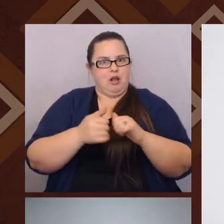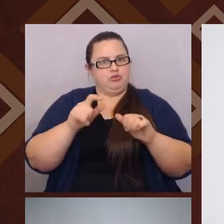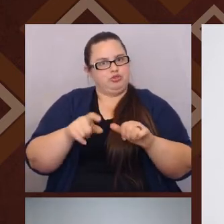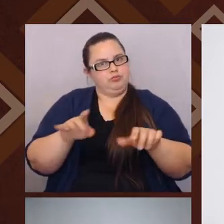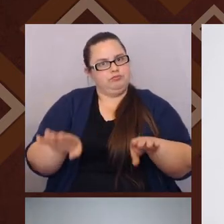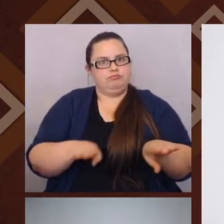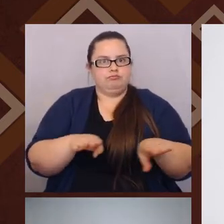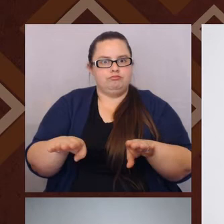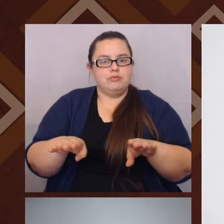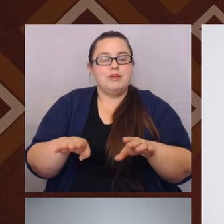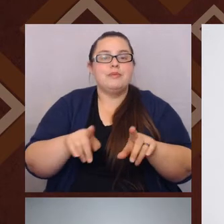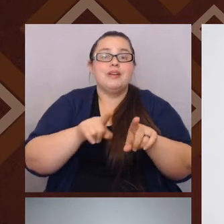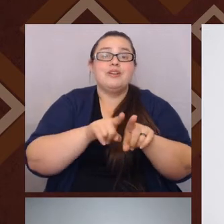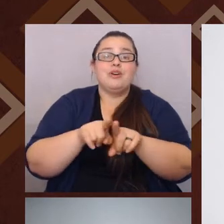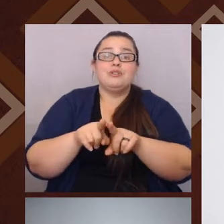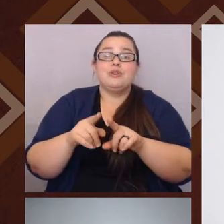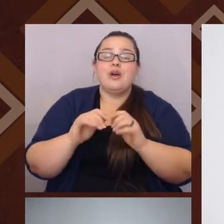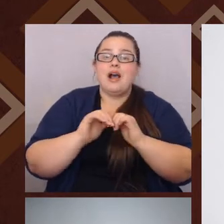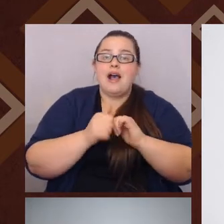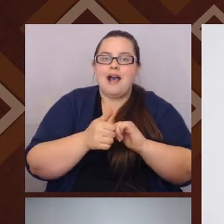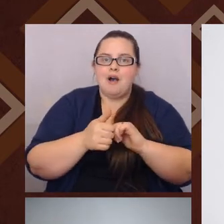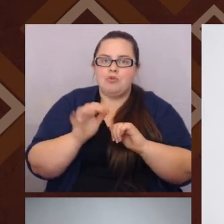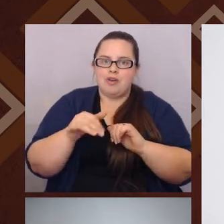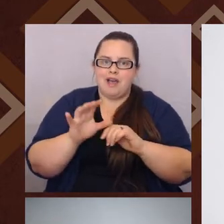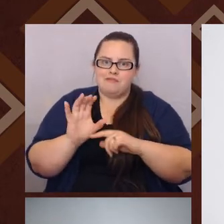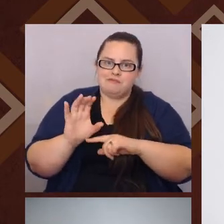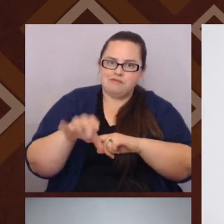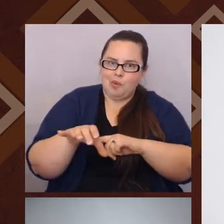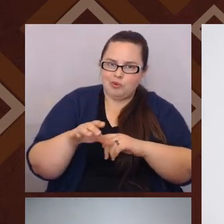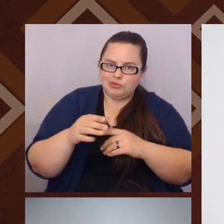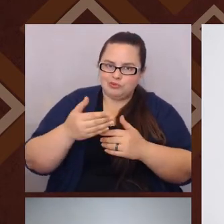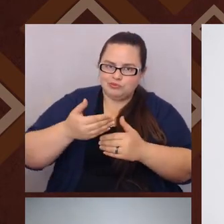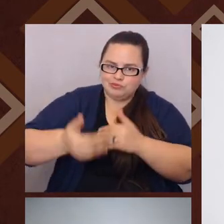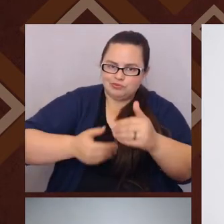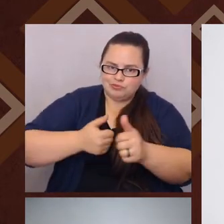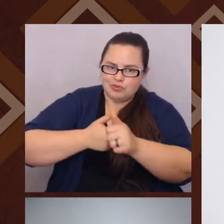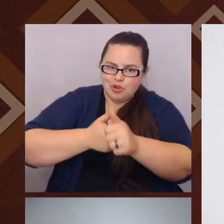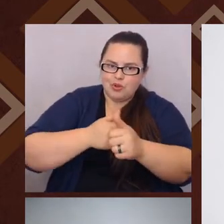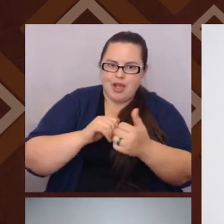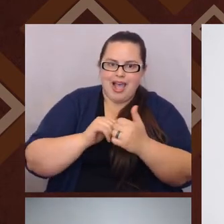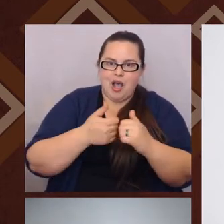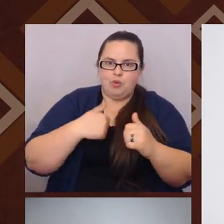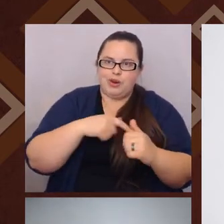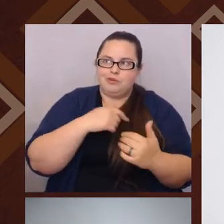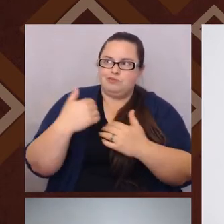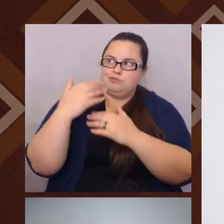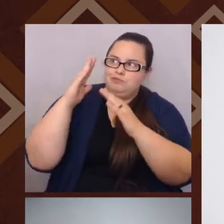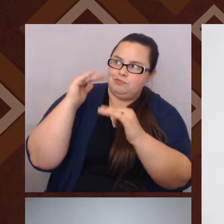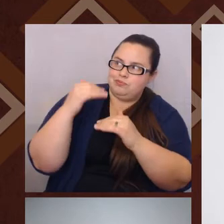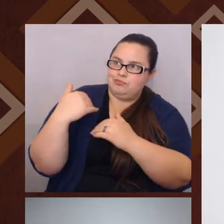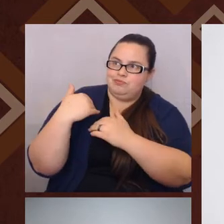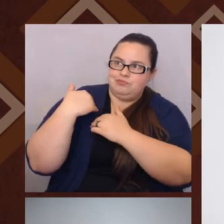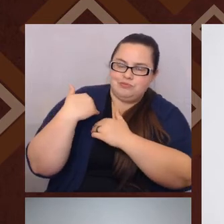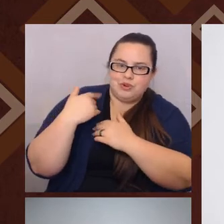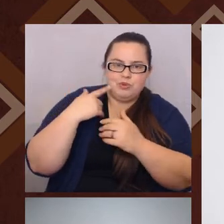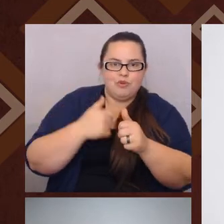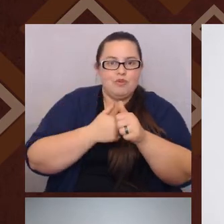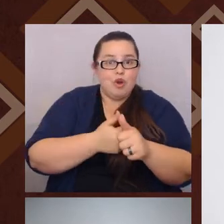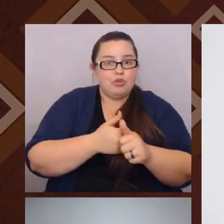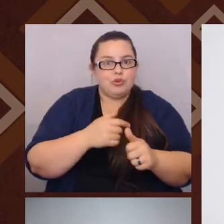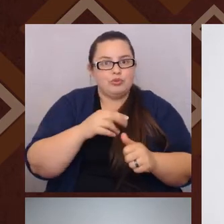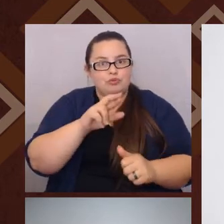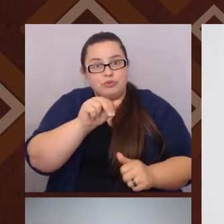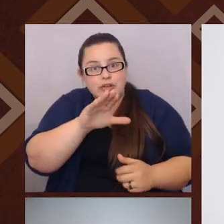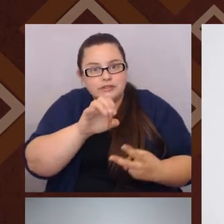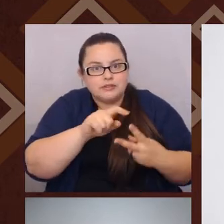a little bit about how it's enforced, how we're told and held accountable to keeping these rules of race alive or gender